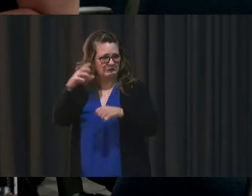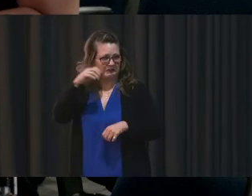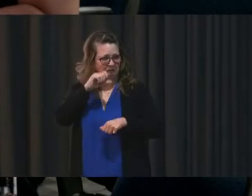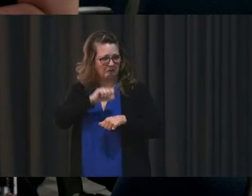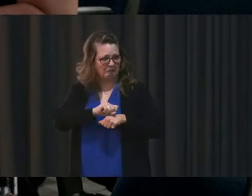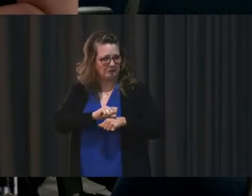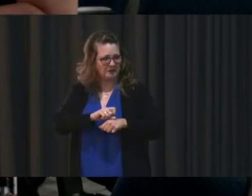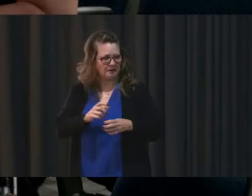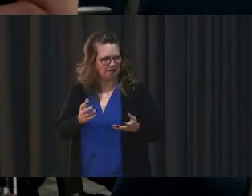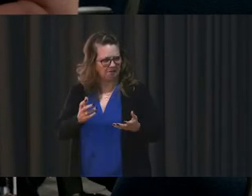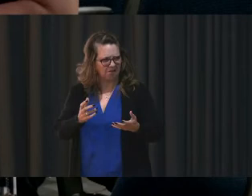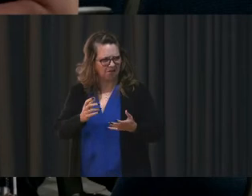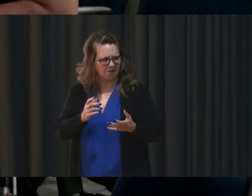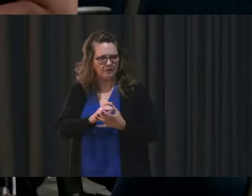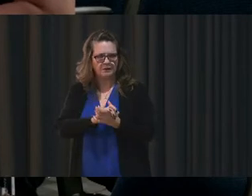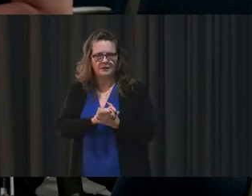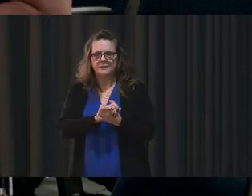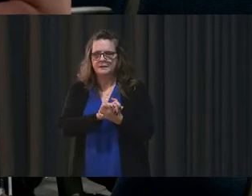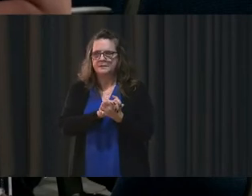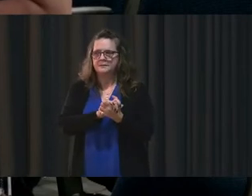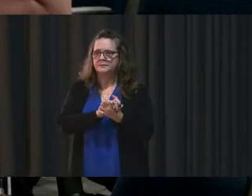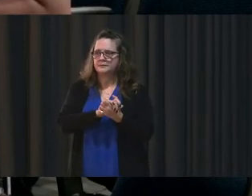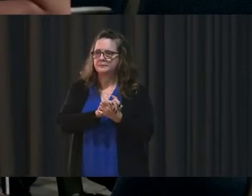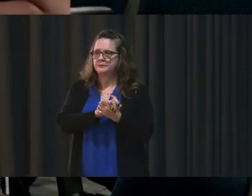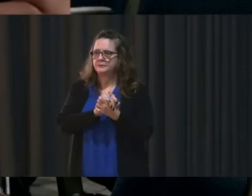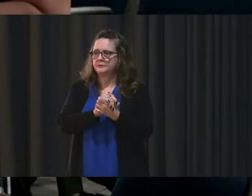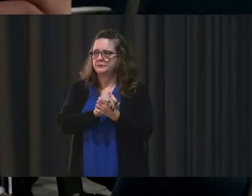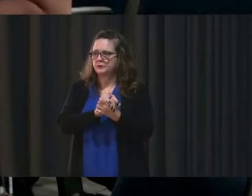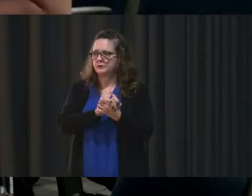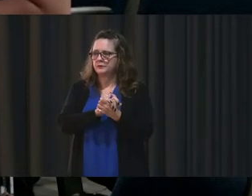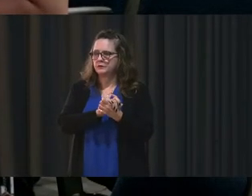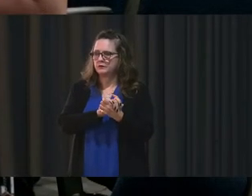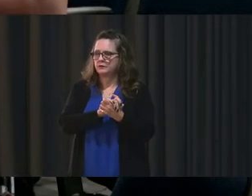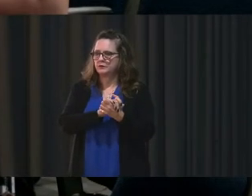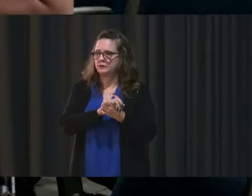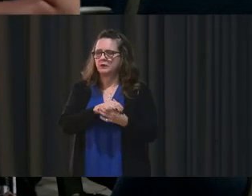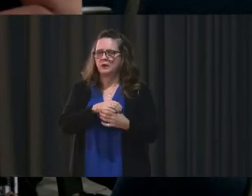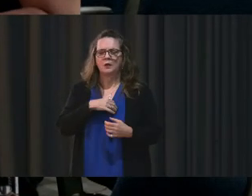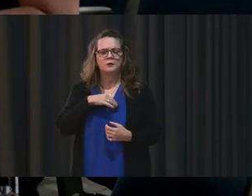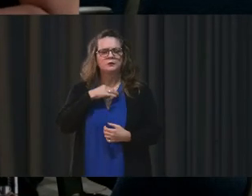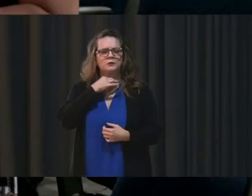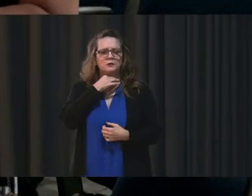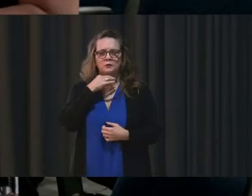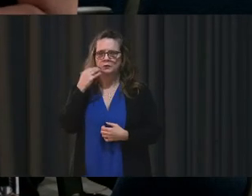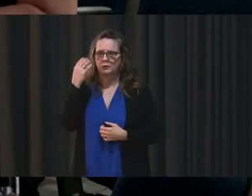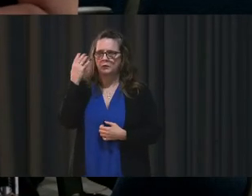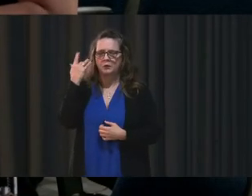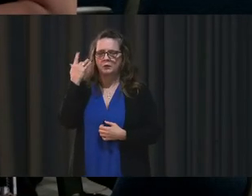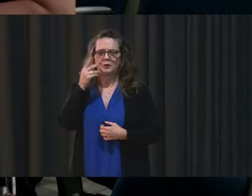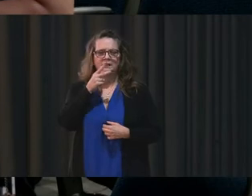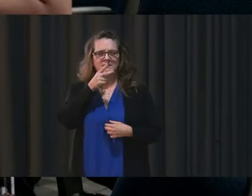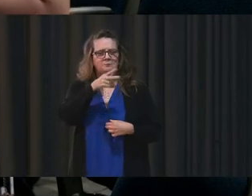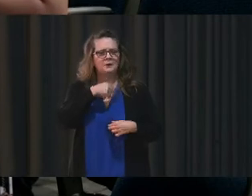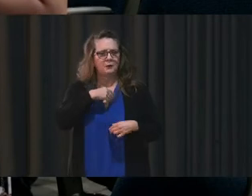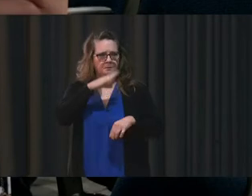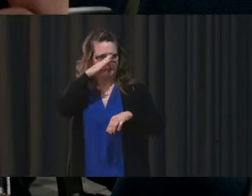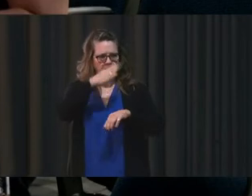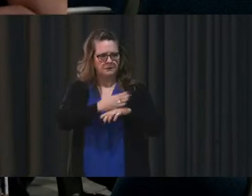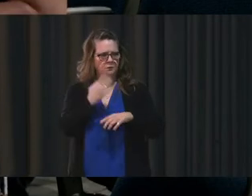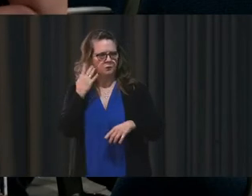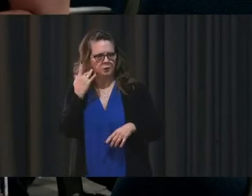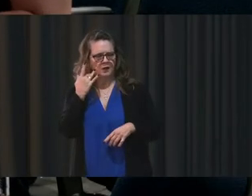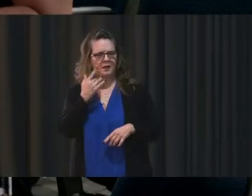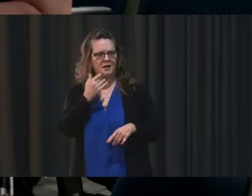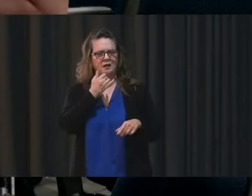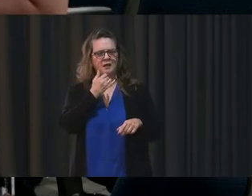weren't working, and I was basically wondering why he spit on him and why he was saying these